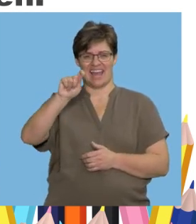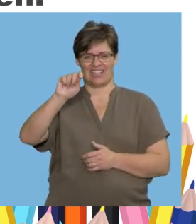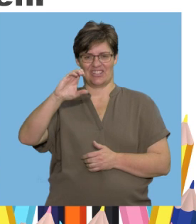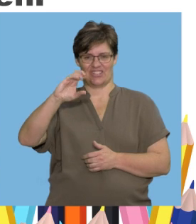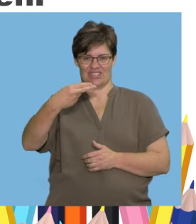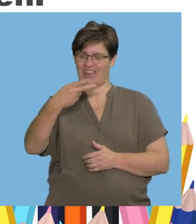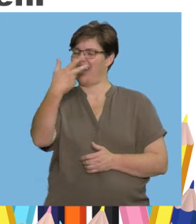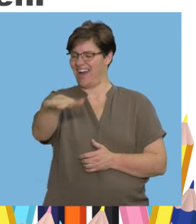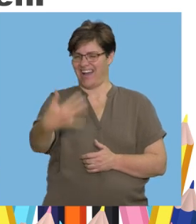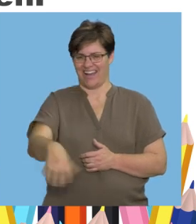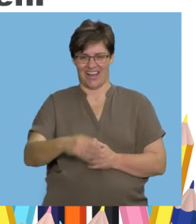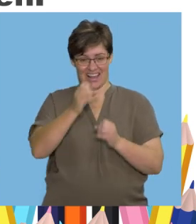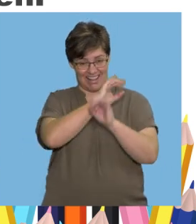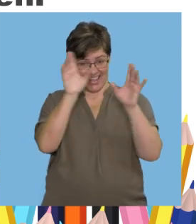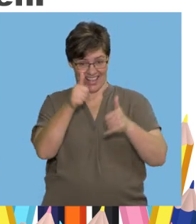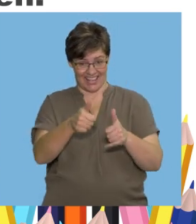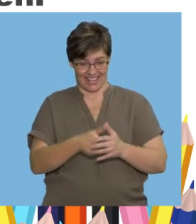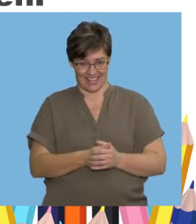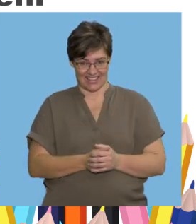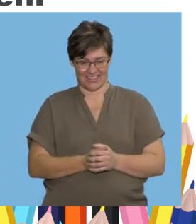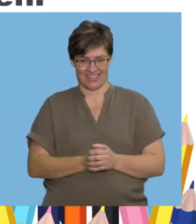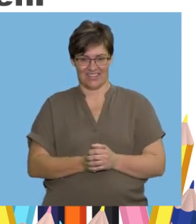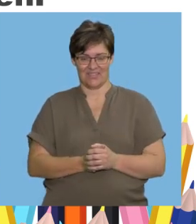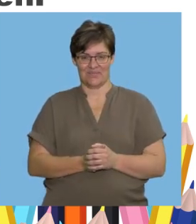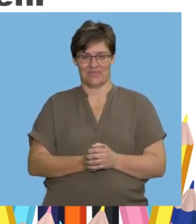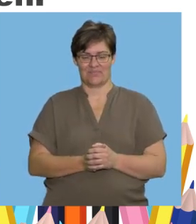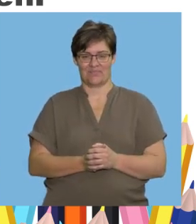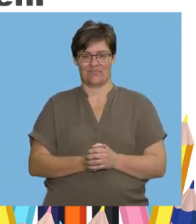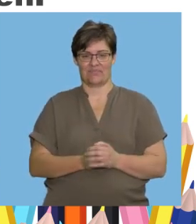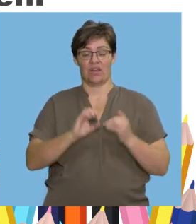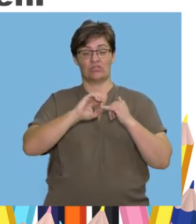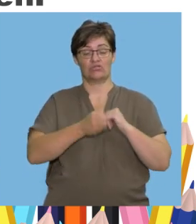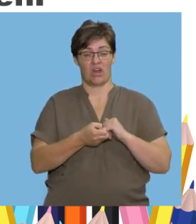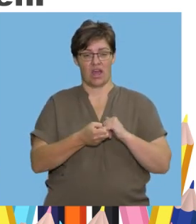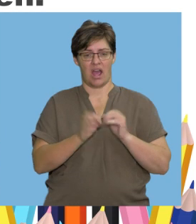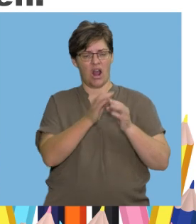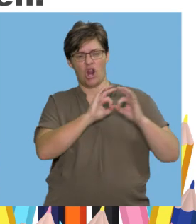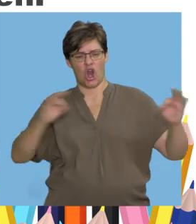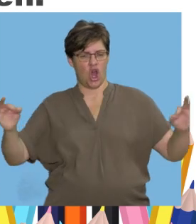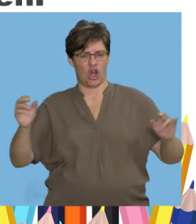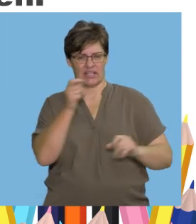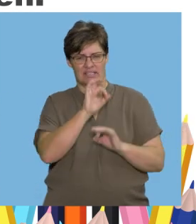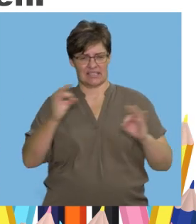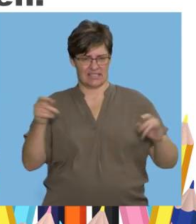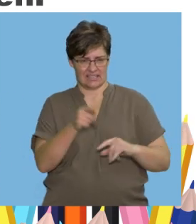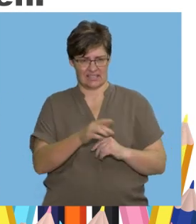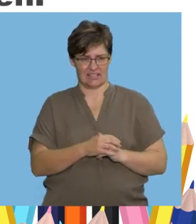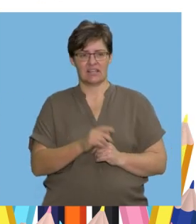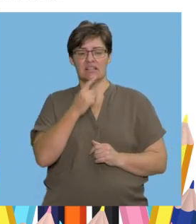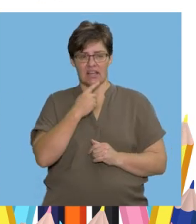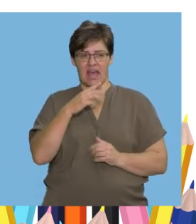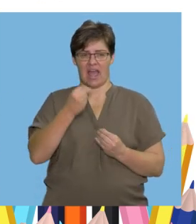Latch That was very clear Latch Try this long sentence